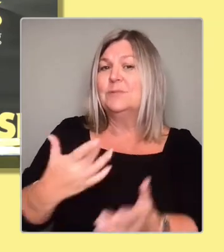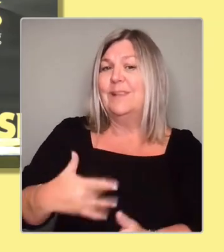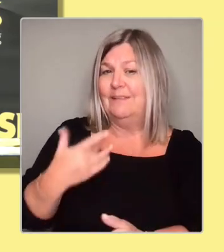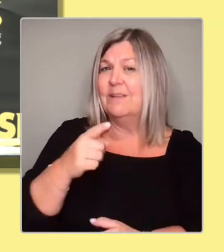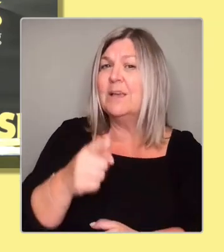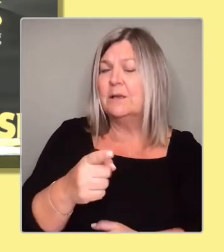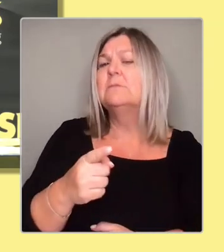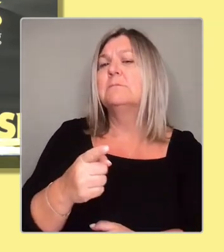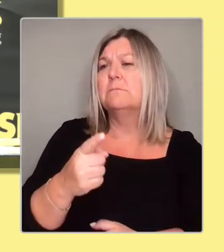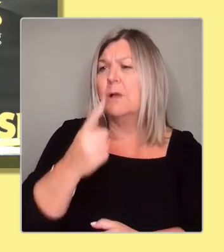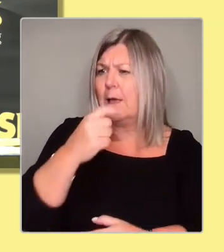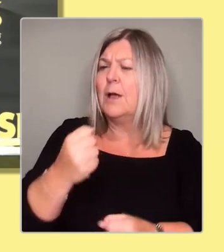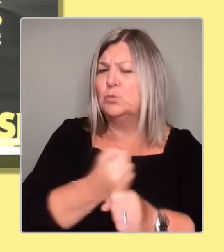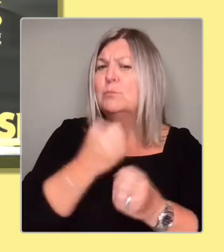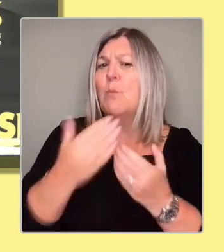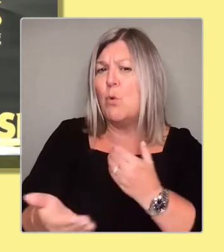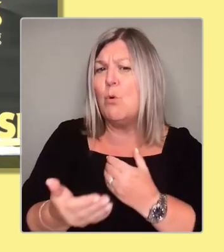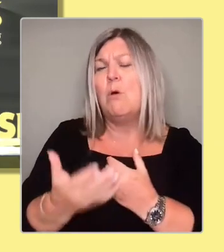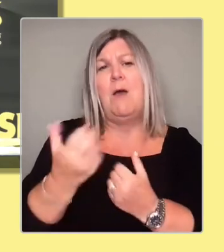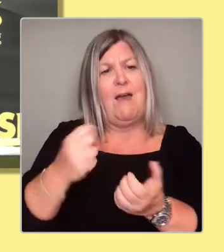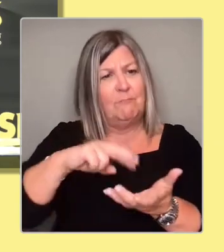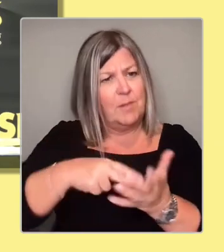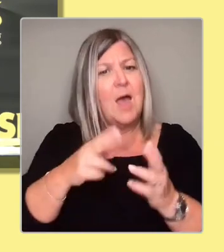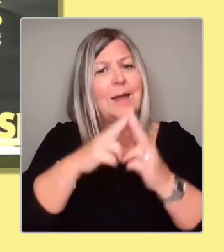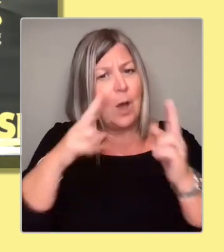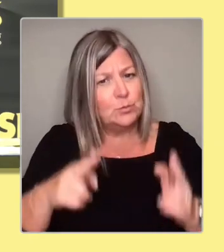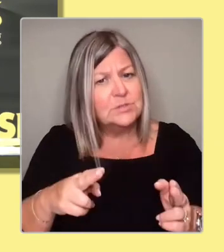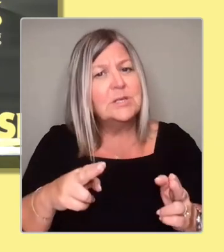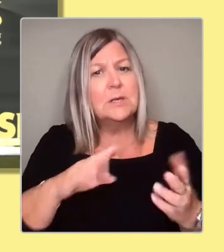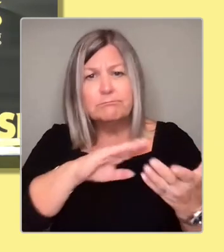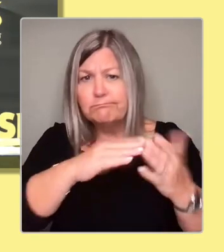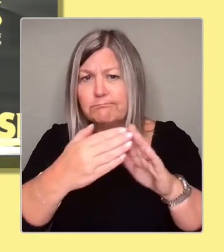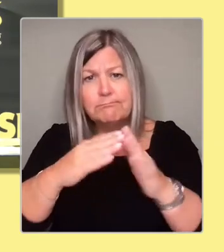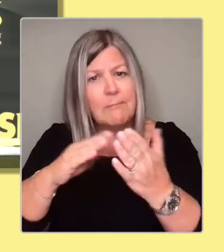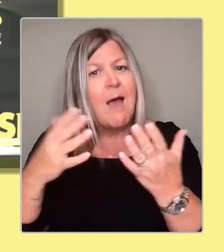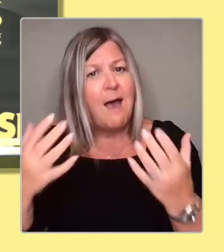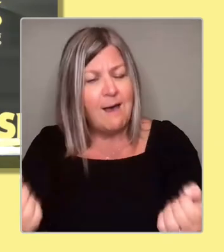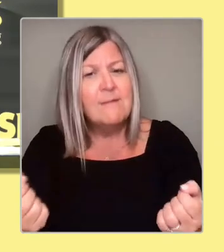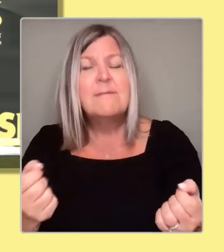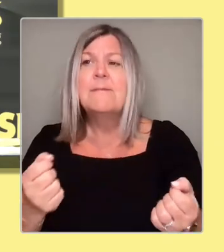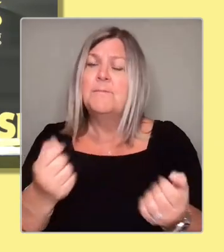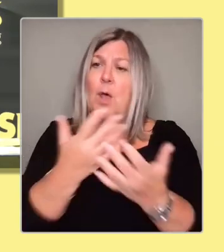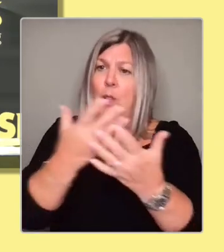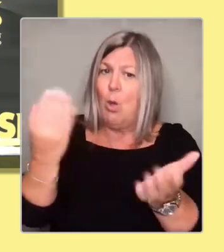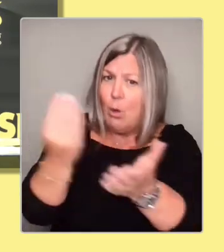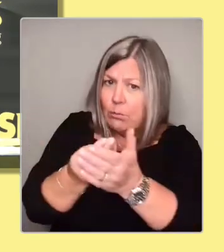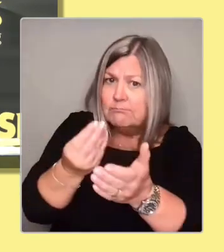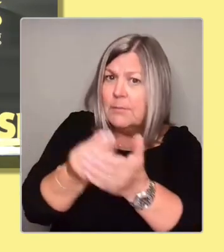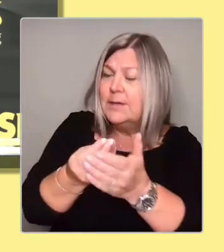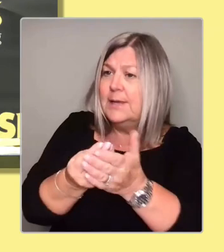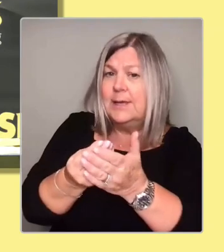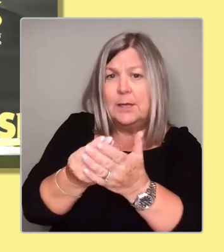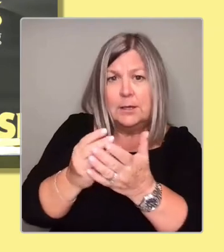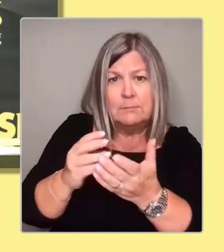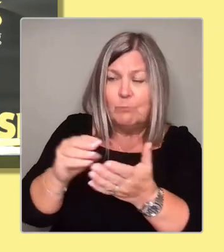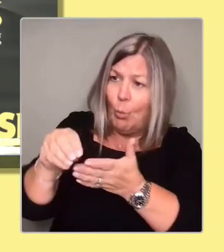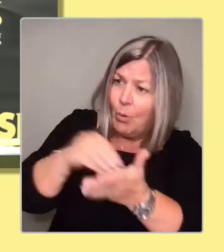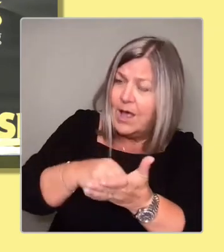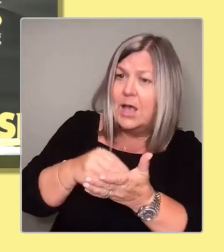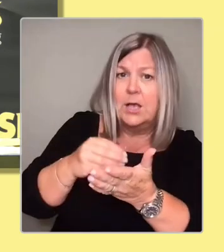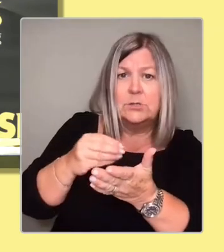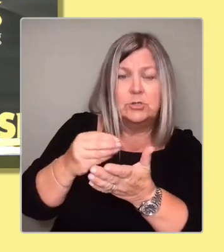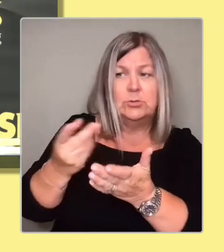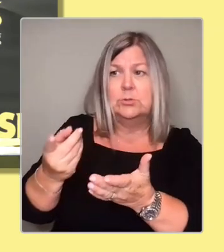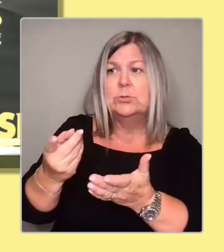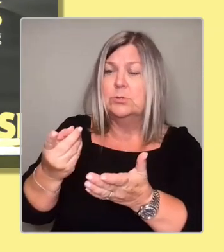housing as well, because I think many people, much of their income is spent on housing. So if we can create a system where we have enough housing, and where